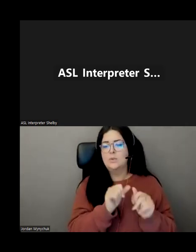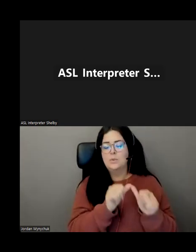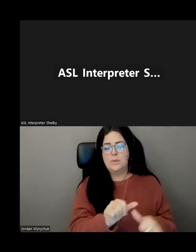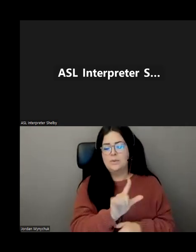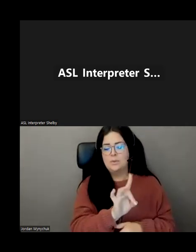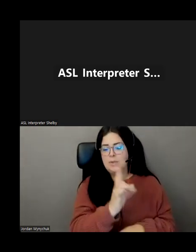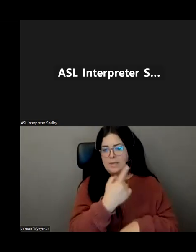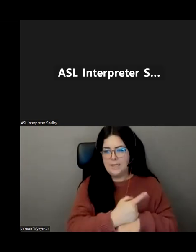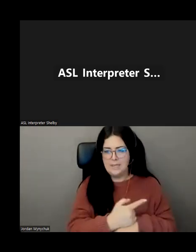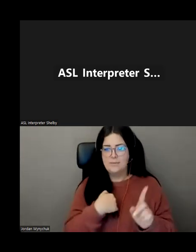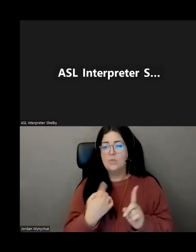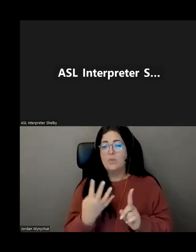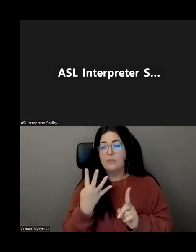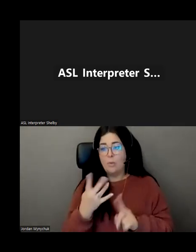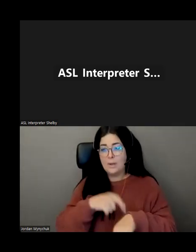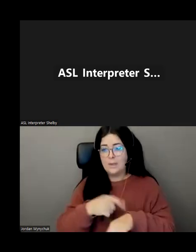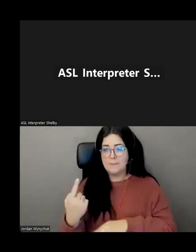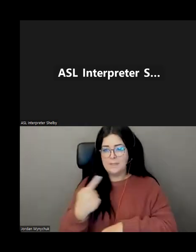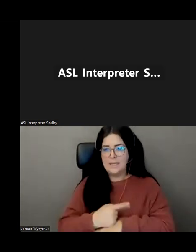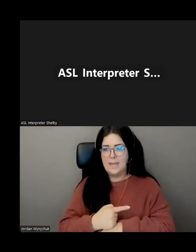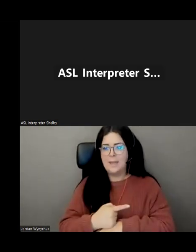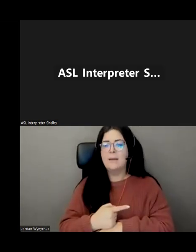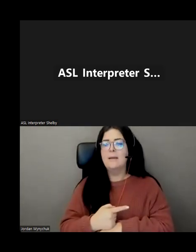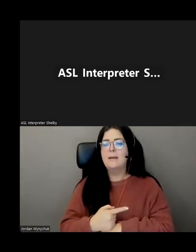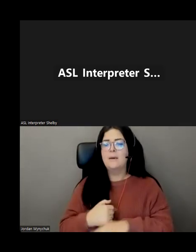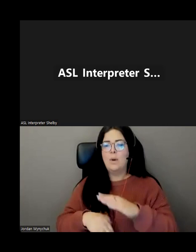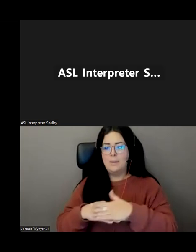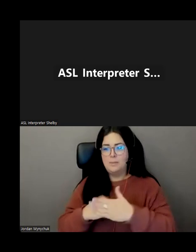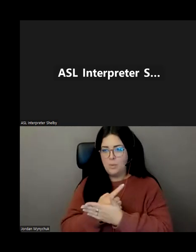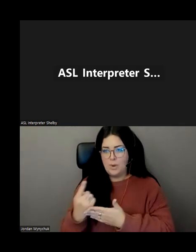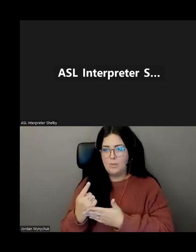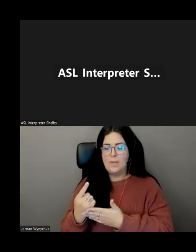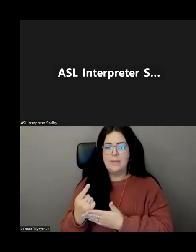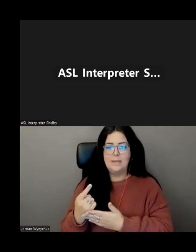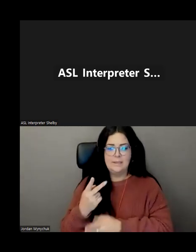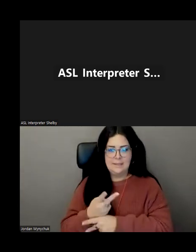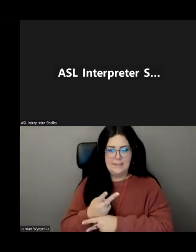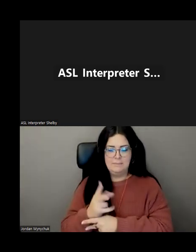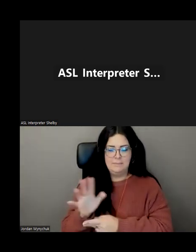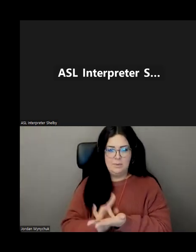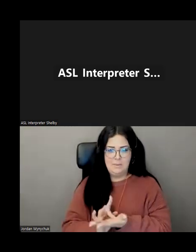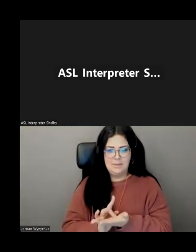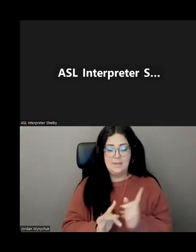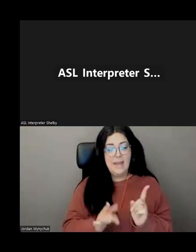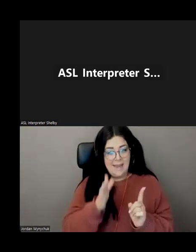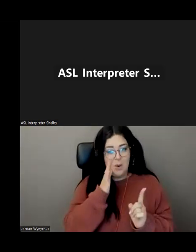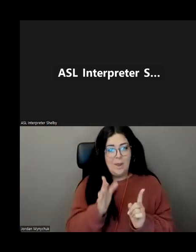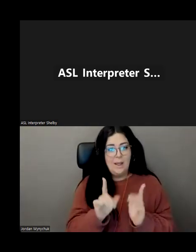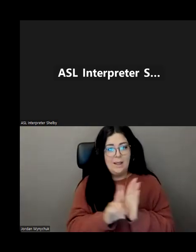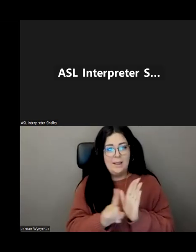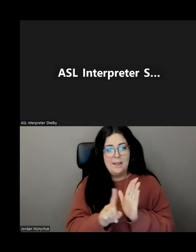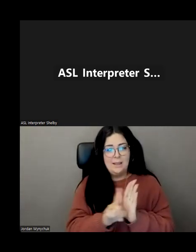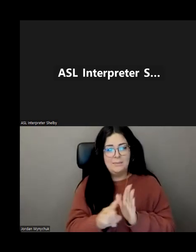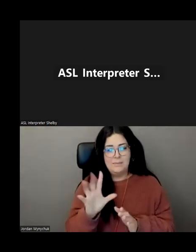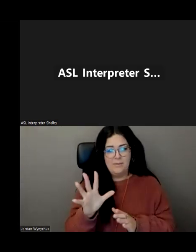days and it has to be uh reloaded so it'll it'll beep for it's very annoying it uh will beep for five seconds